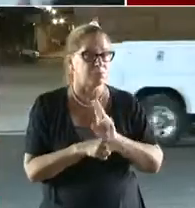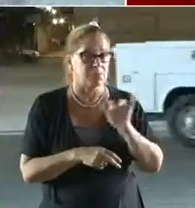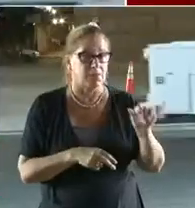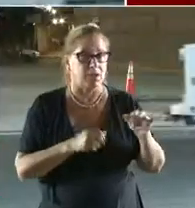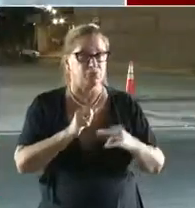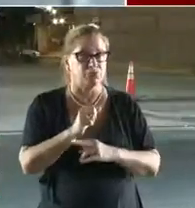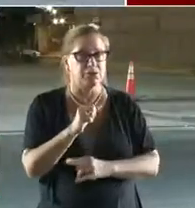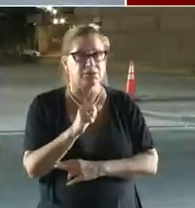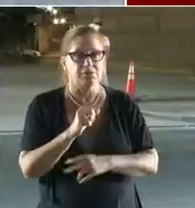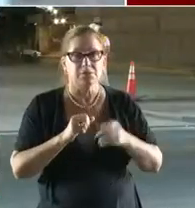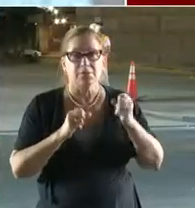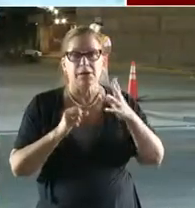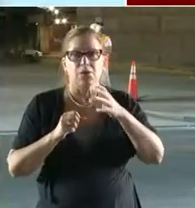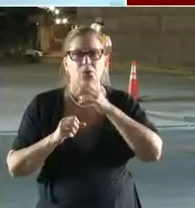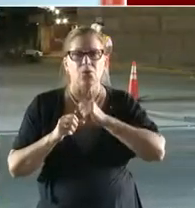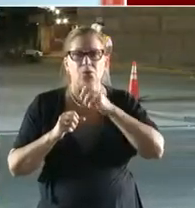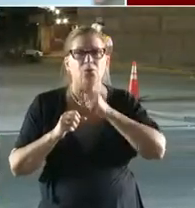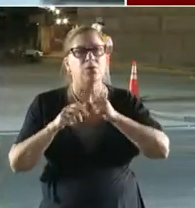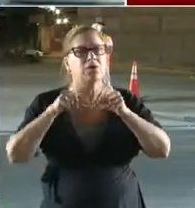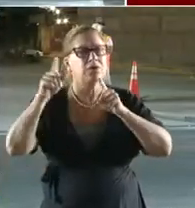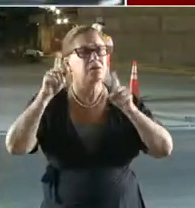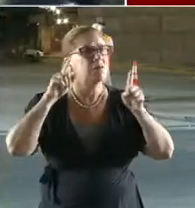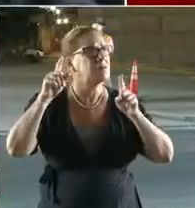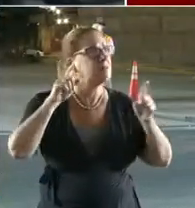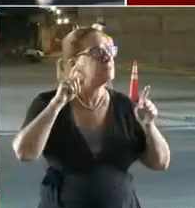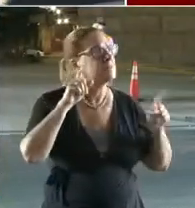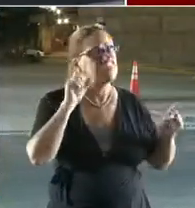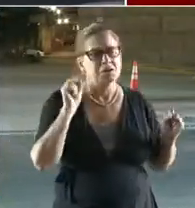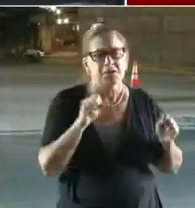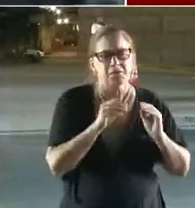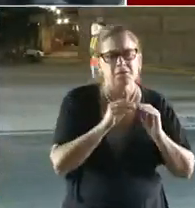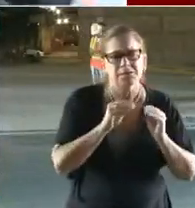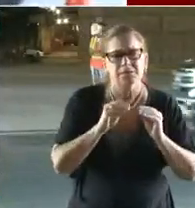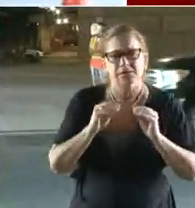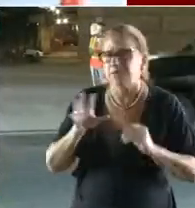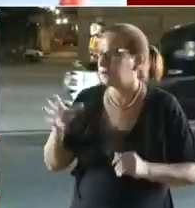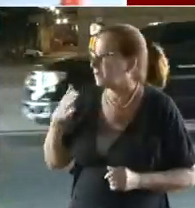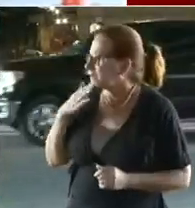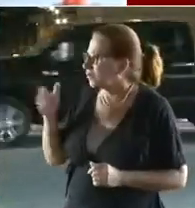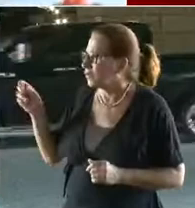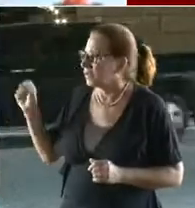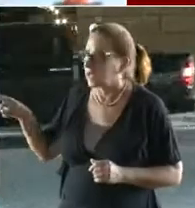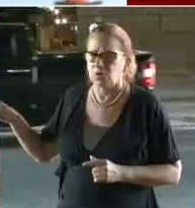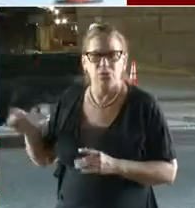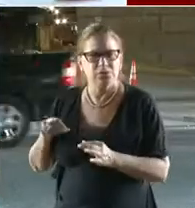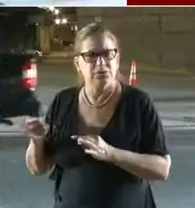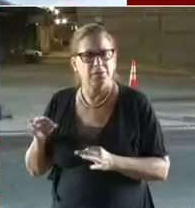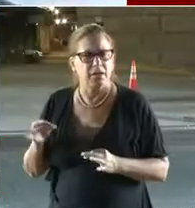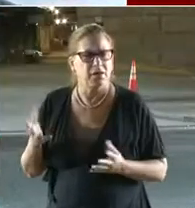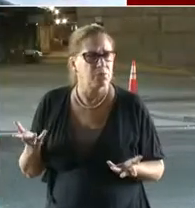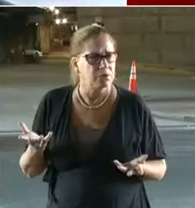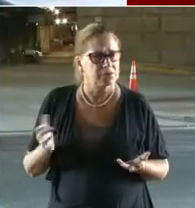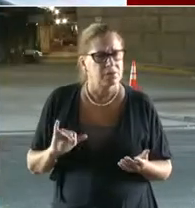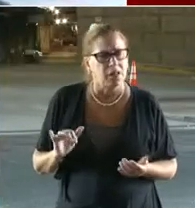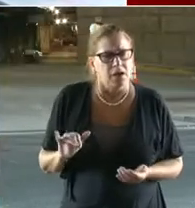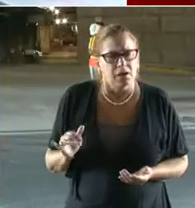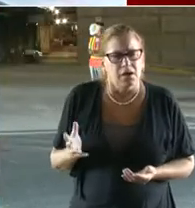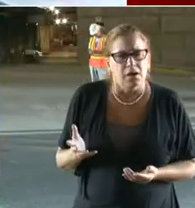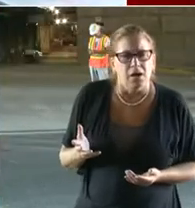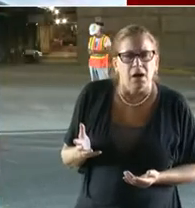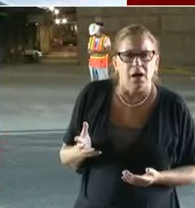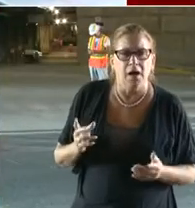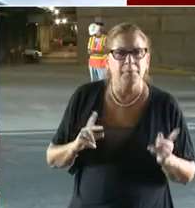areas that you have to consider for repair. That's what it means. Thank you. But can you describe just a little bit about like what a person would see?